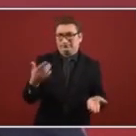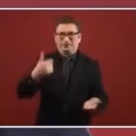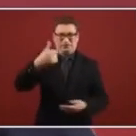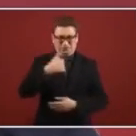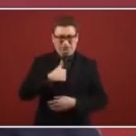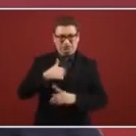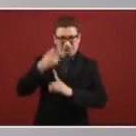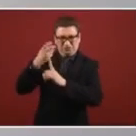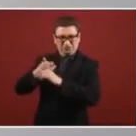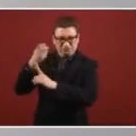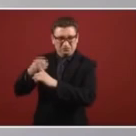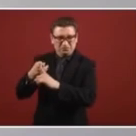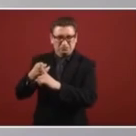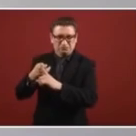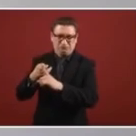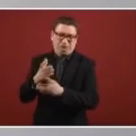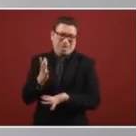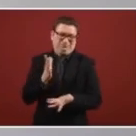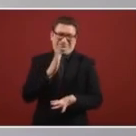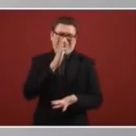no it's not that